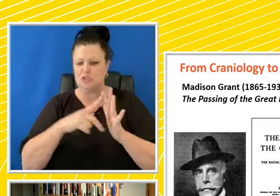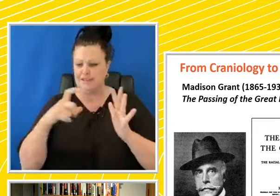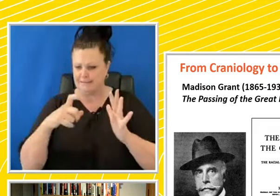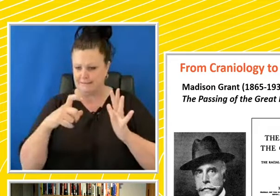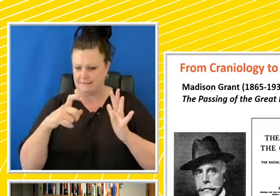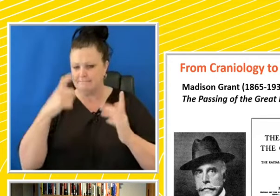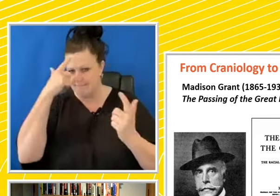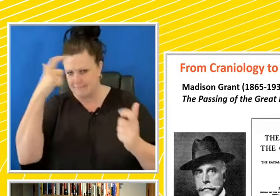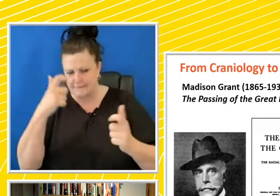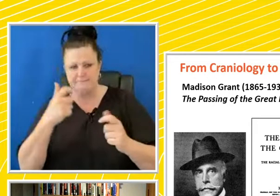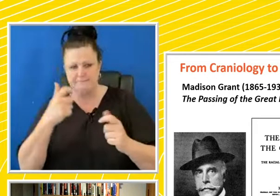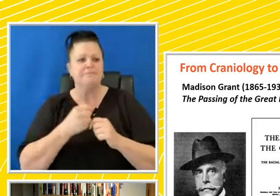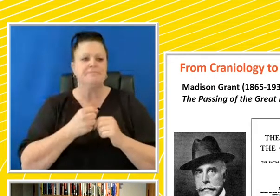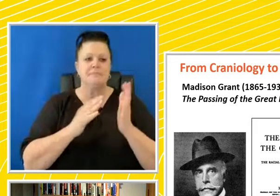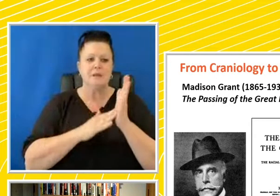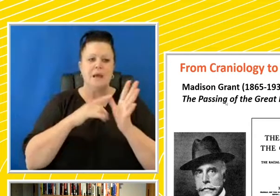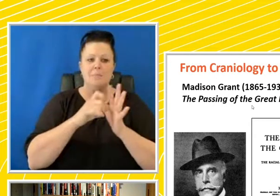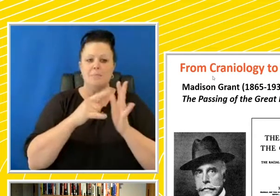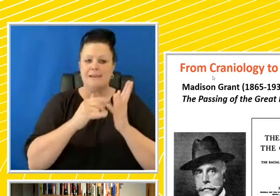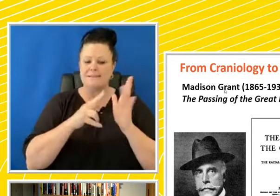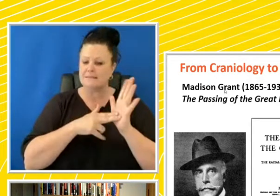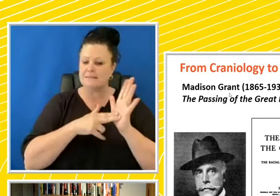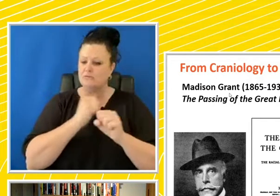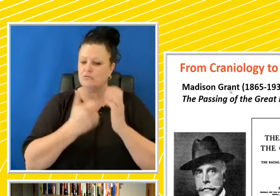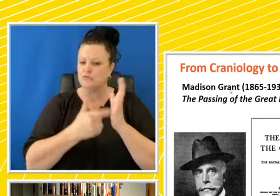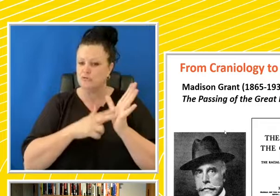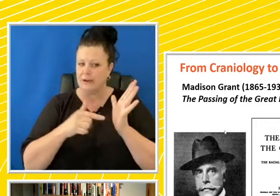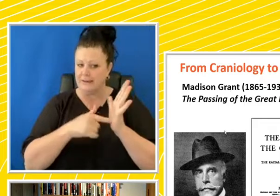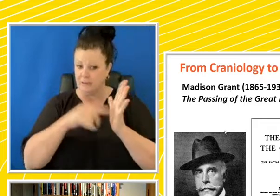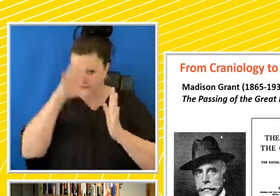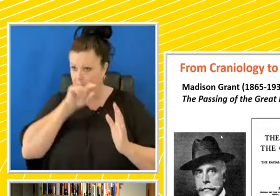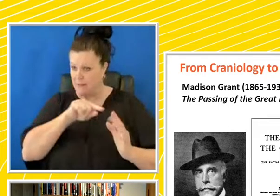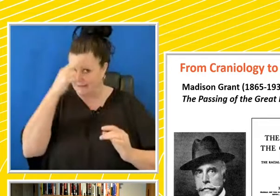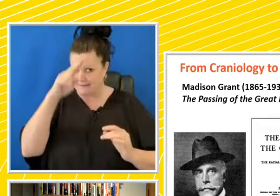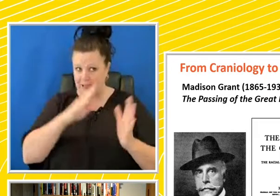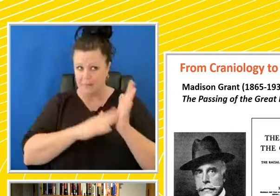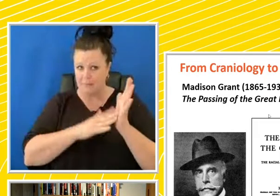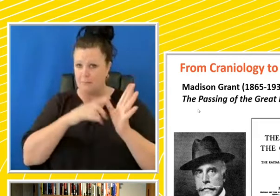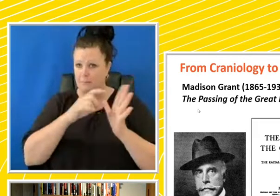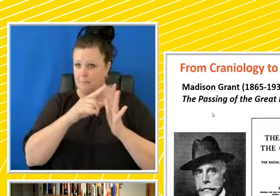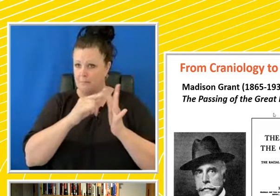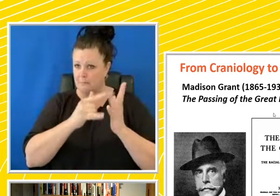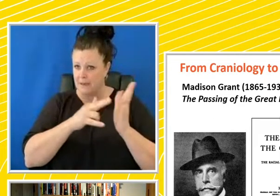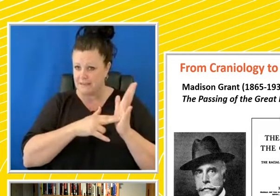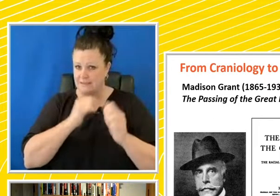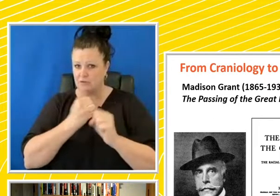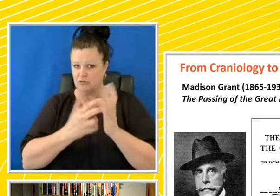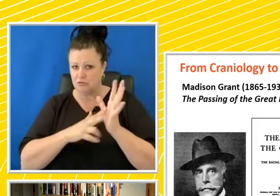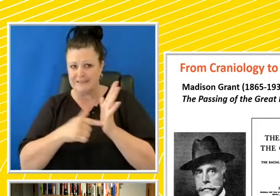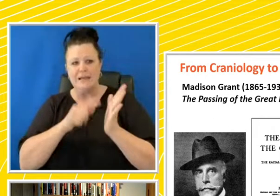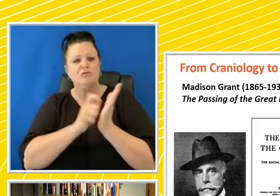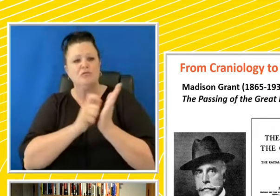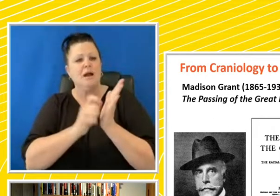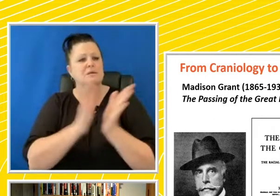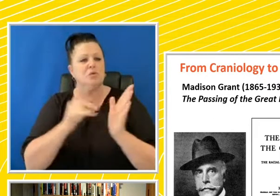Madison Grant, very influential U.S. lawyer. So just remember this name, Madison Grant. He writes this book called The Passing of the